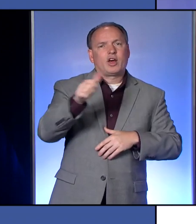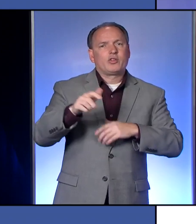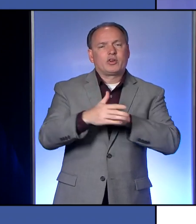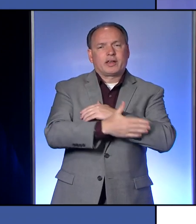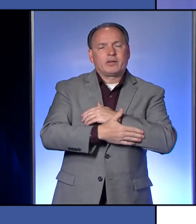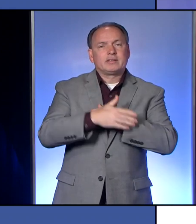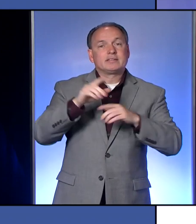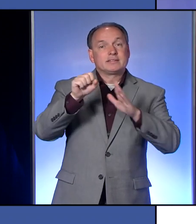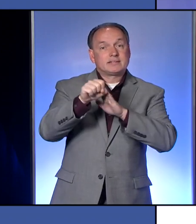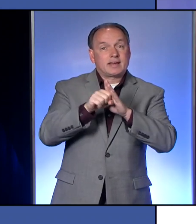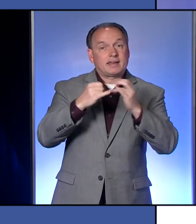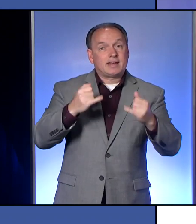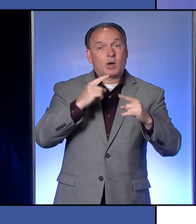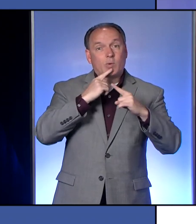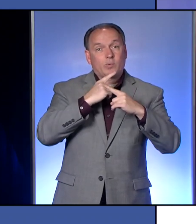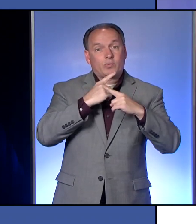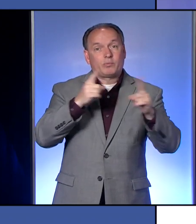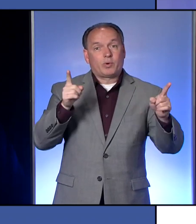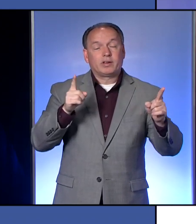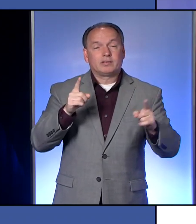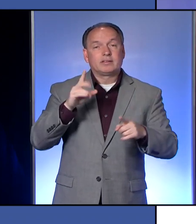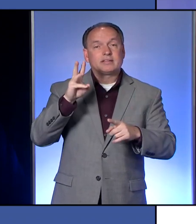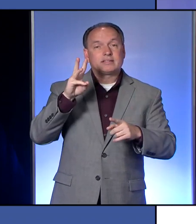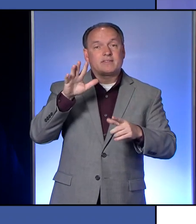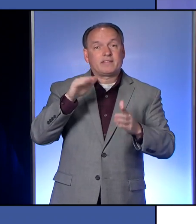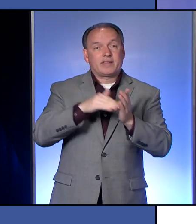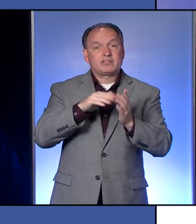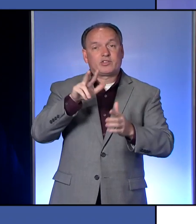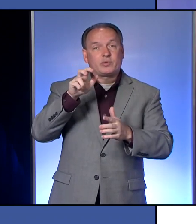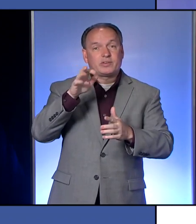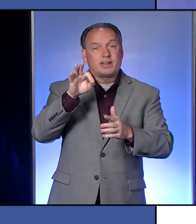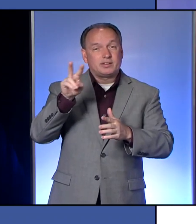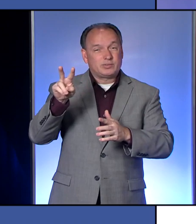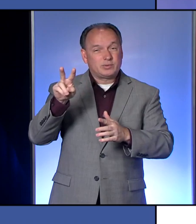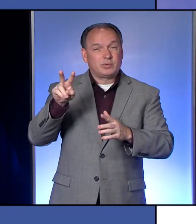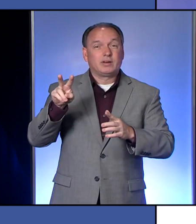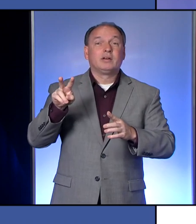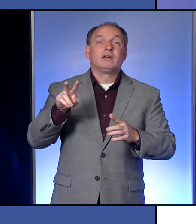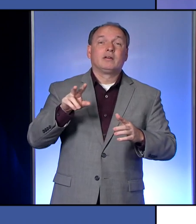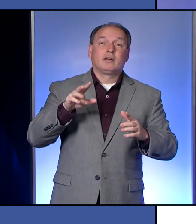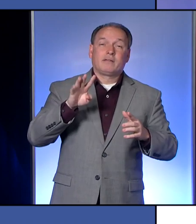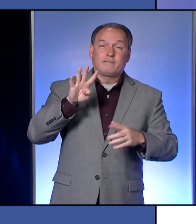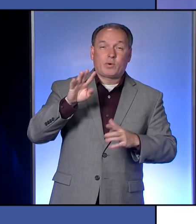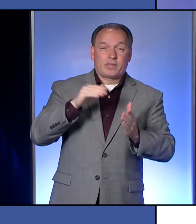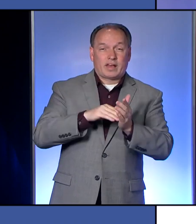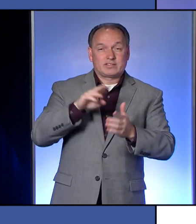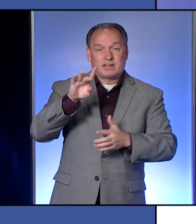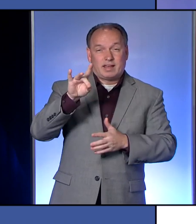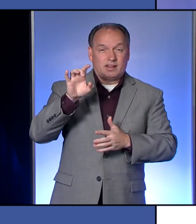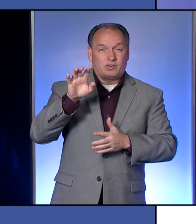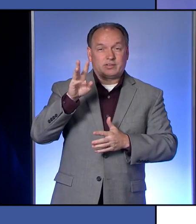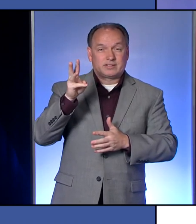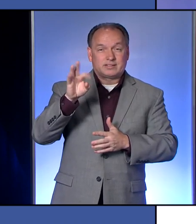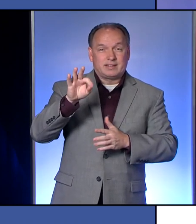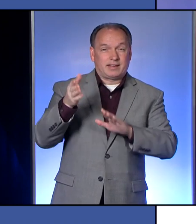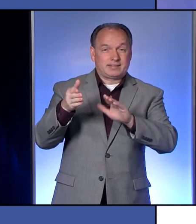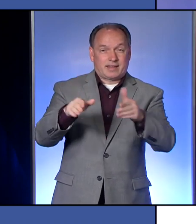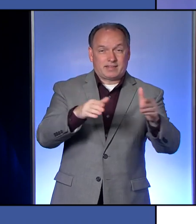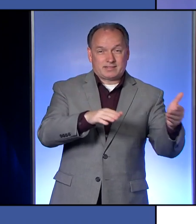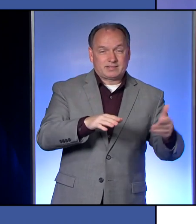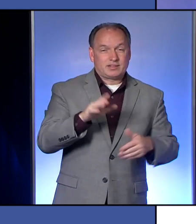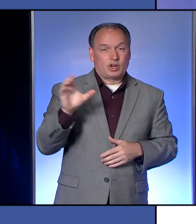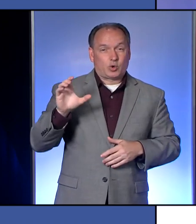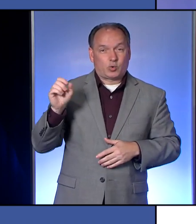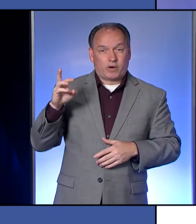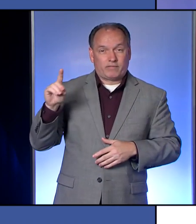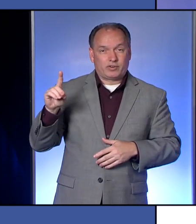The state is now reporting 65,392 total cases and 4,869 deaths. Crawford